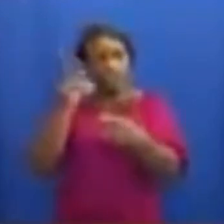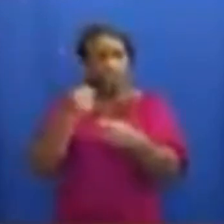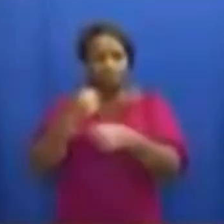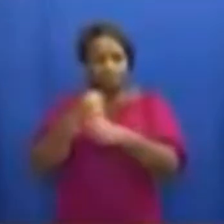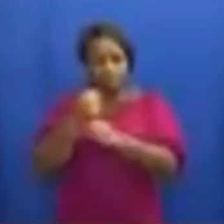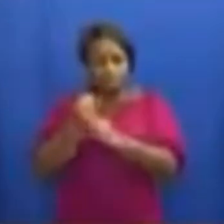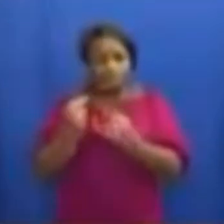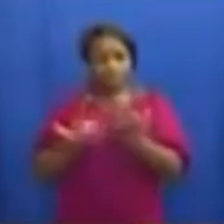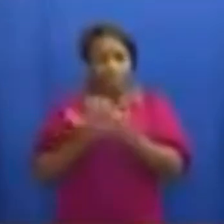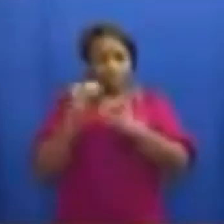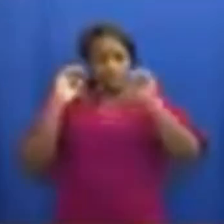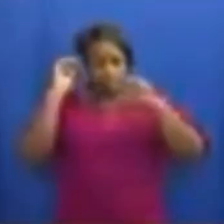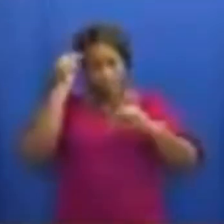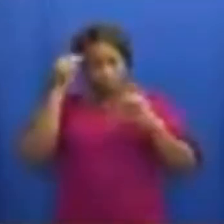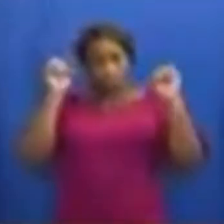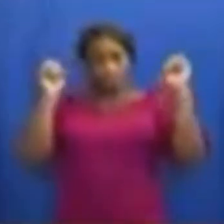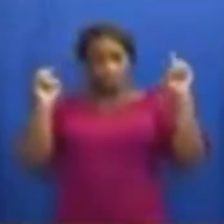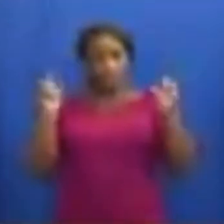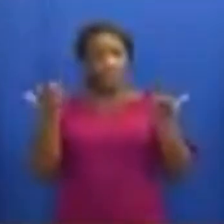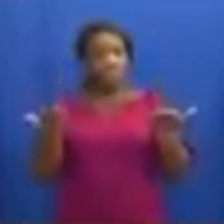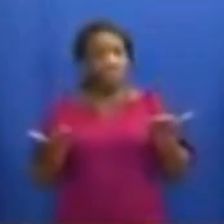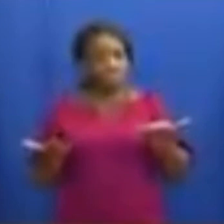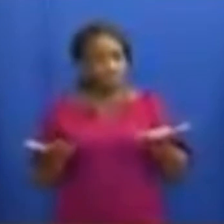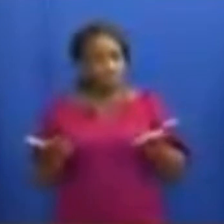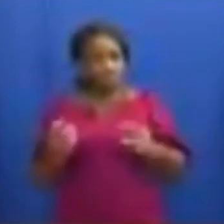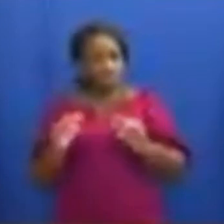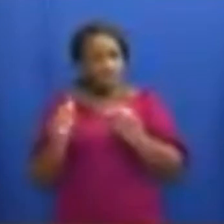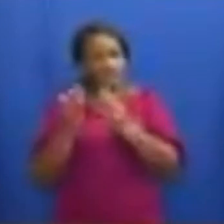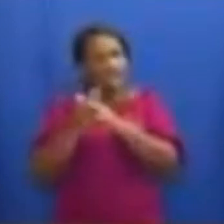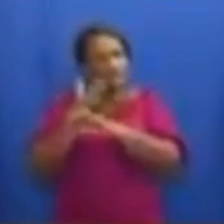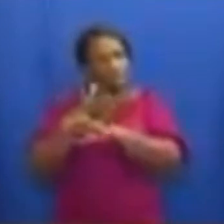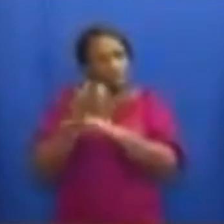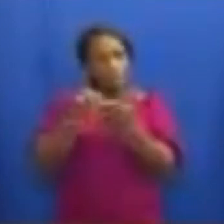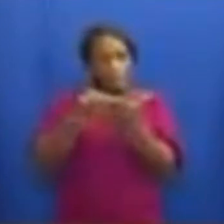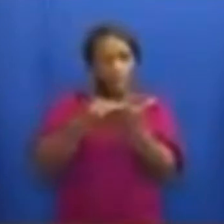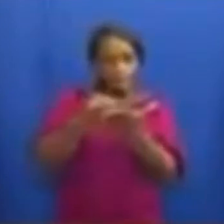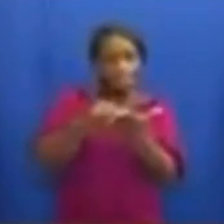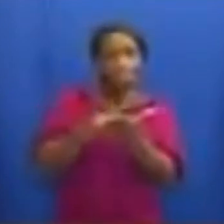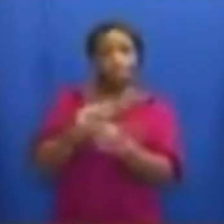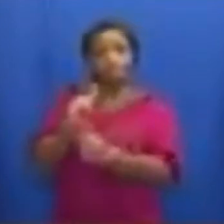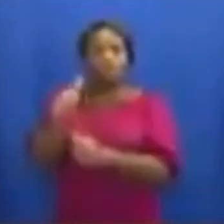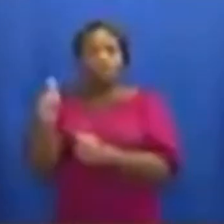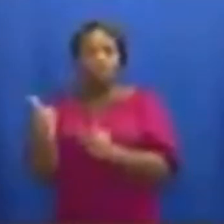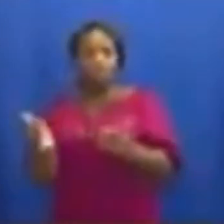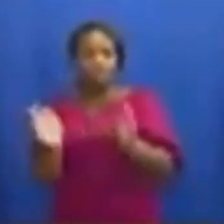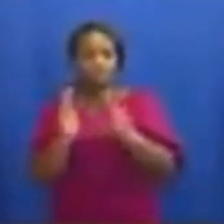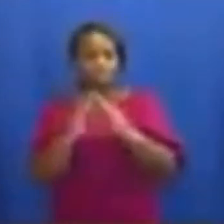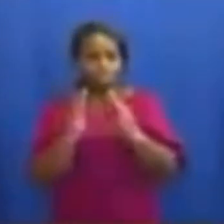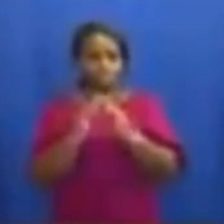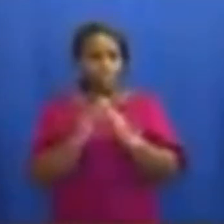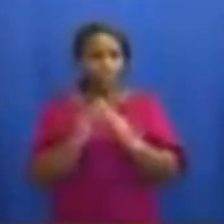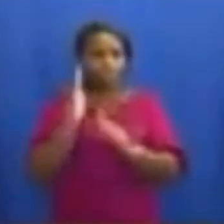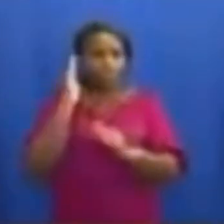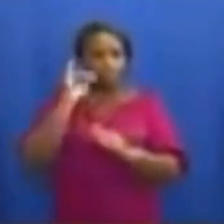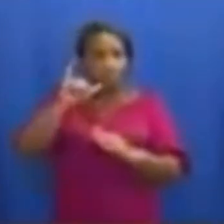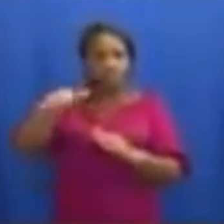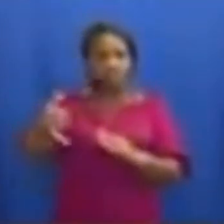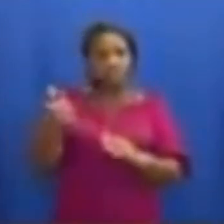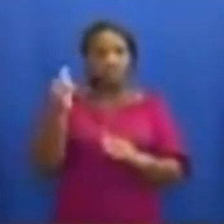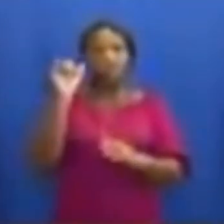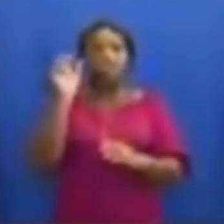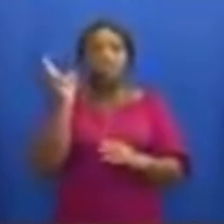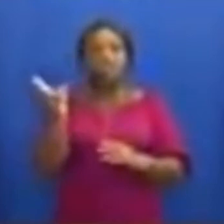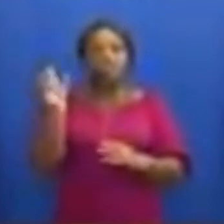the Ghana Education Service after consultation with the relevant student stakeholders. For SHS 2